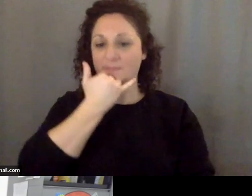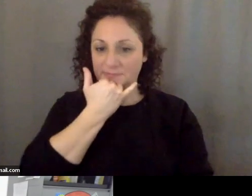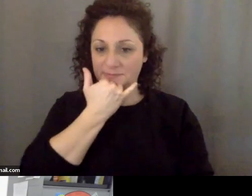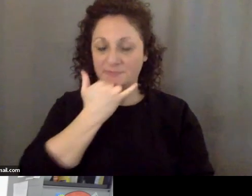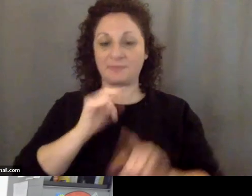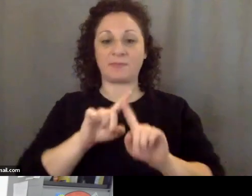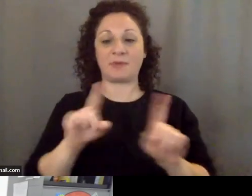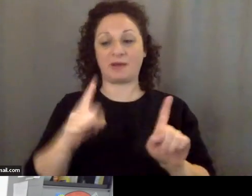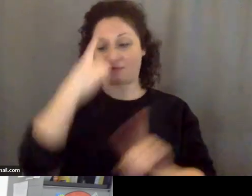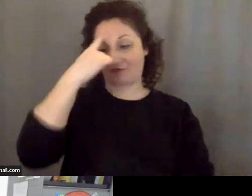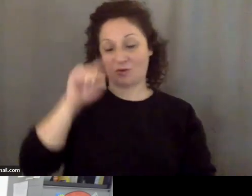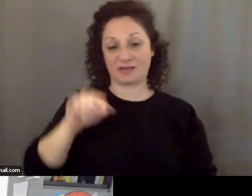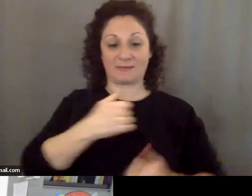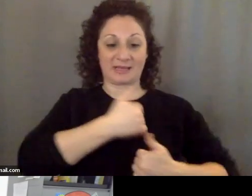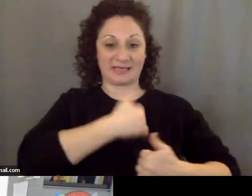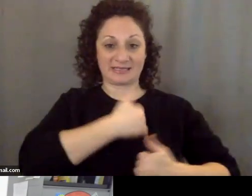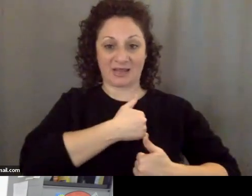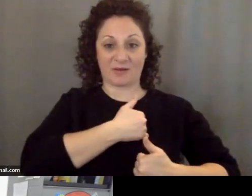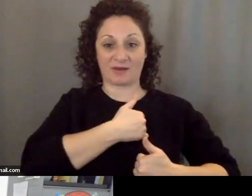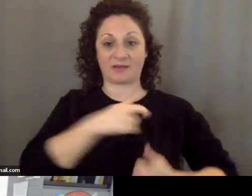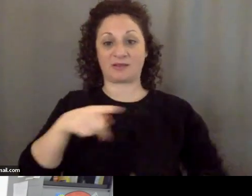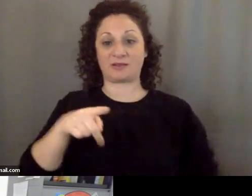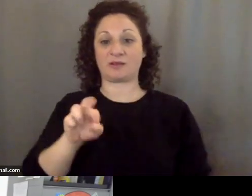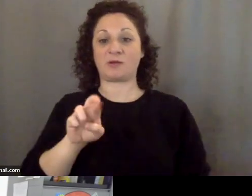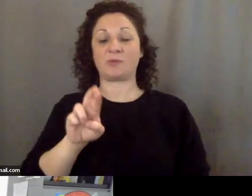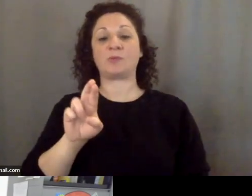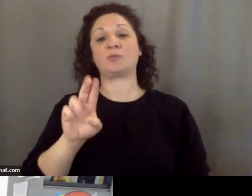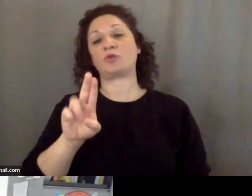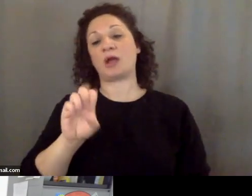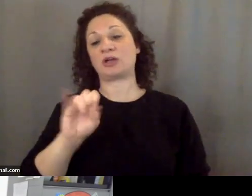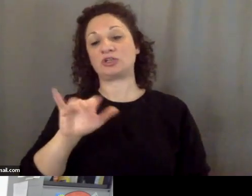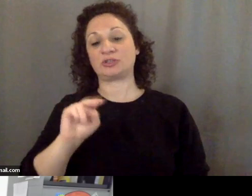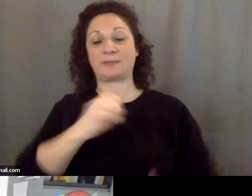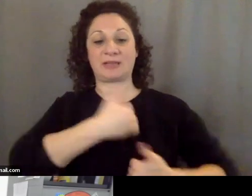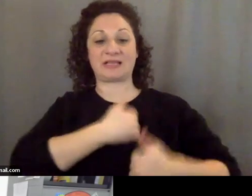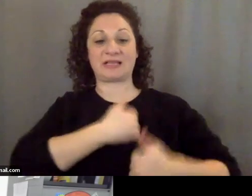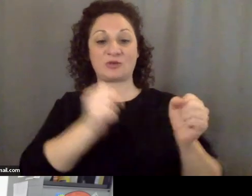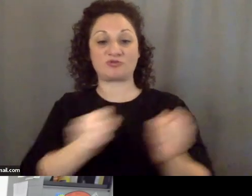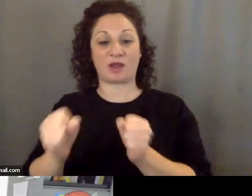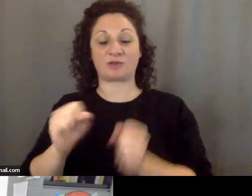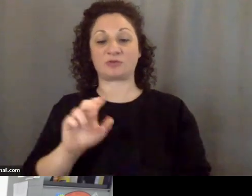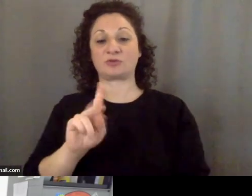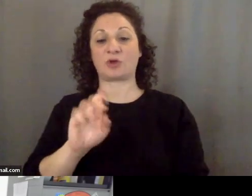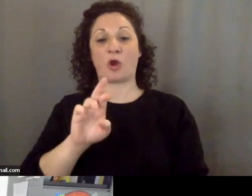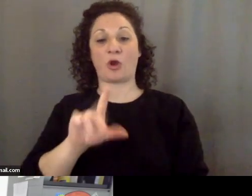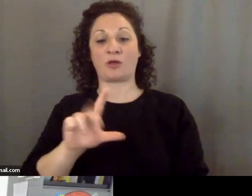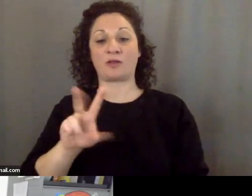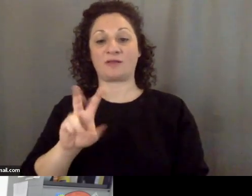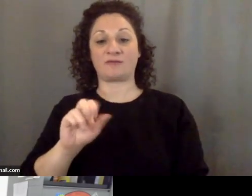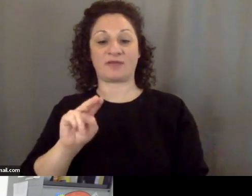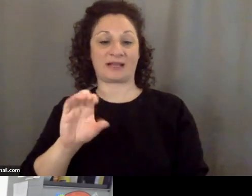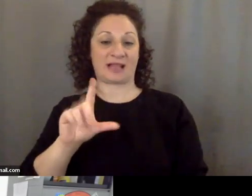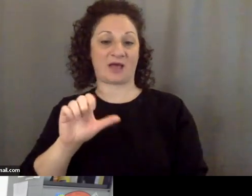military, the great Prussian military strategist, Carl von Clausewitz, said it 150 years ago,